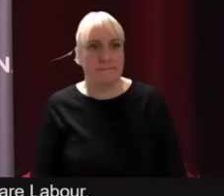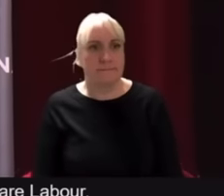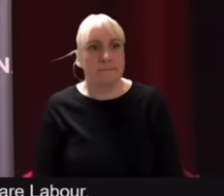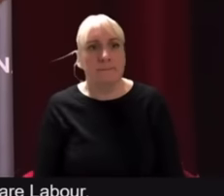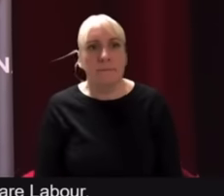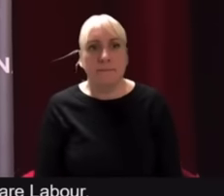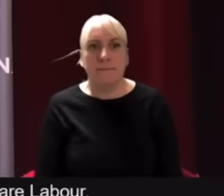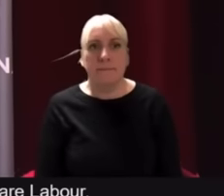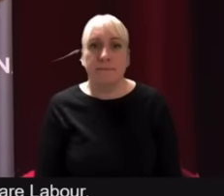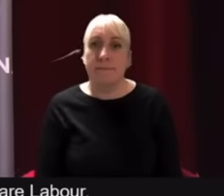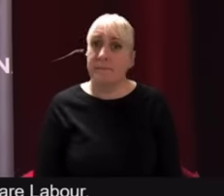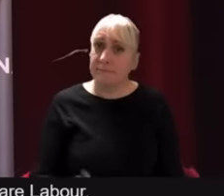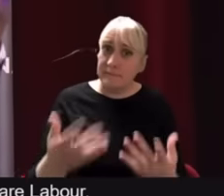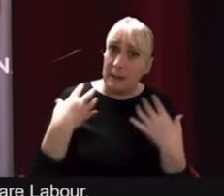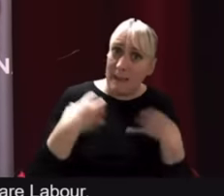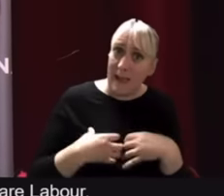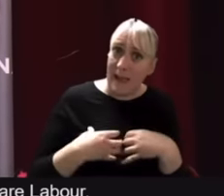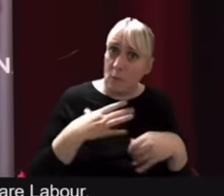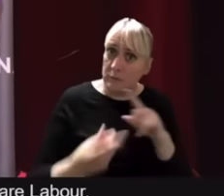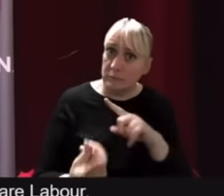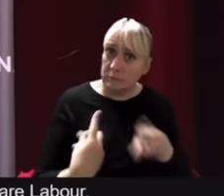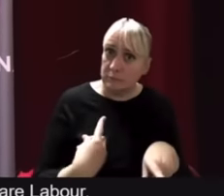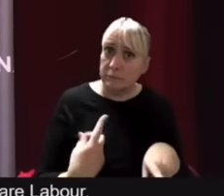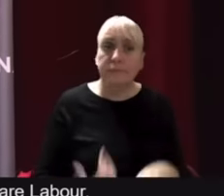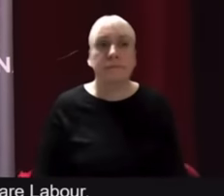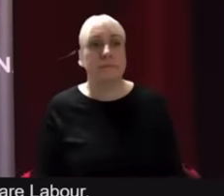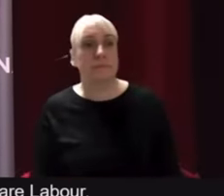Mr. Mayor do you want to come back? Okay.